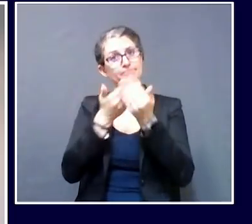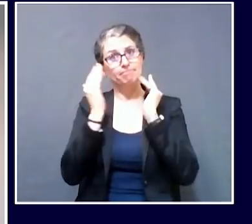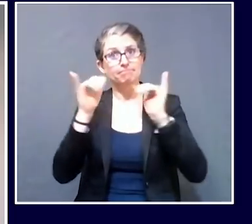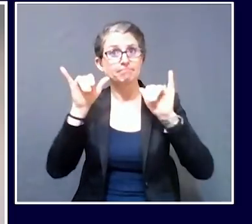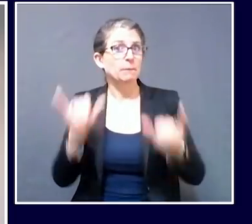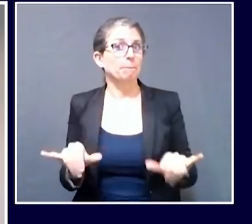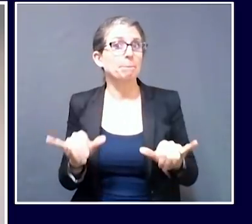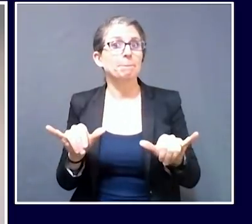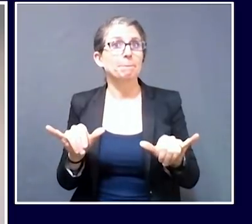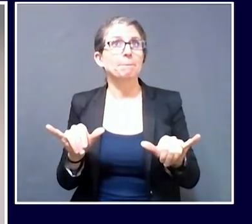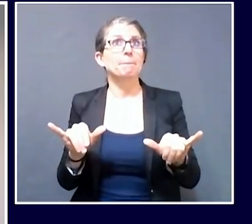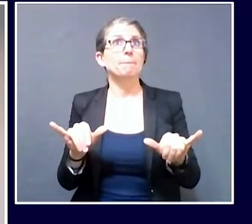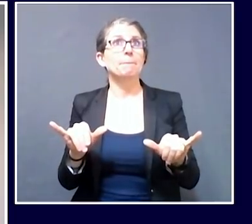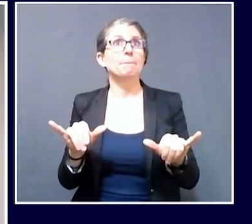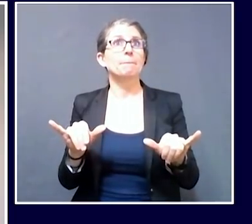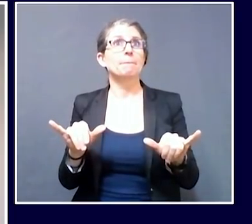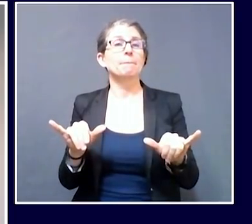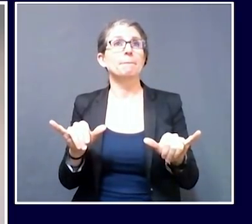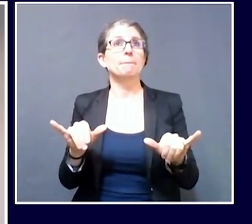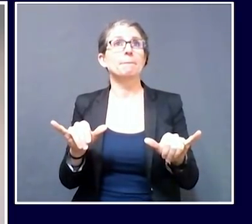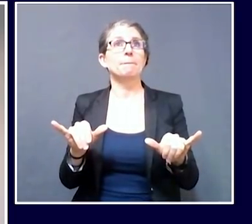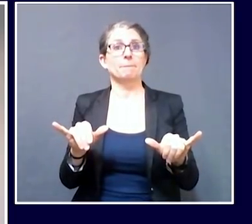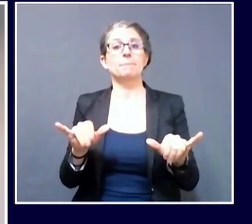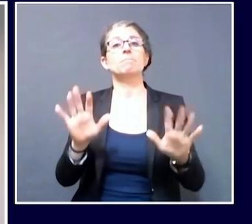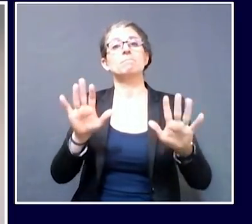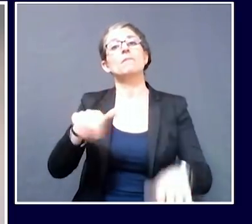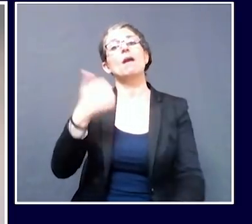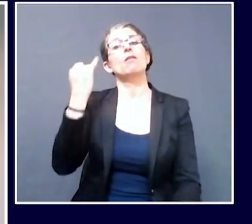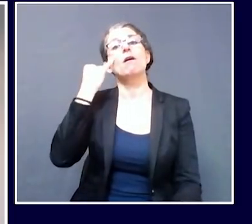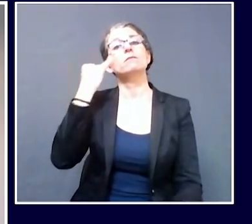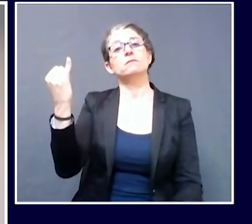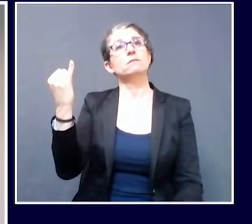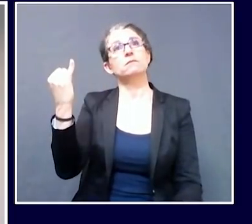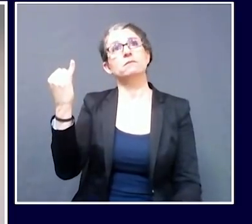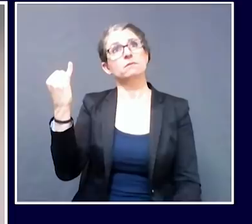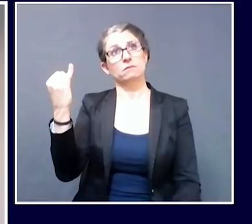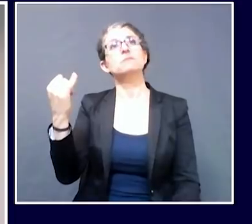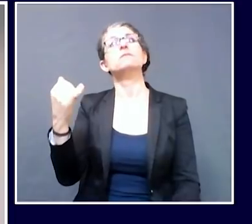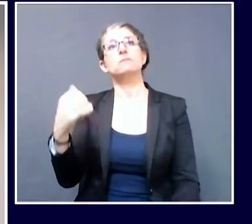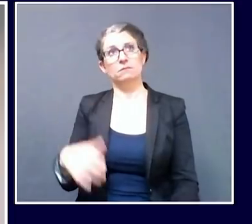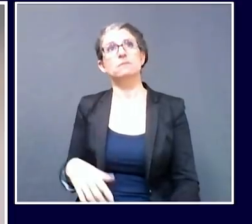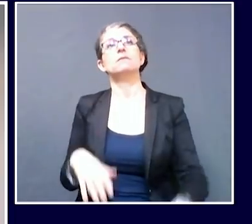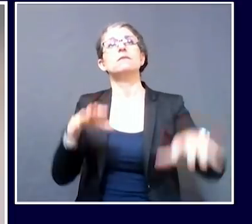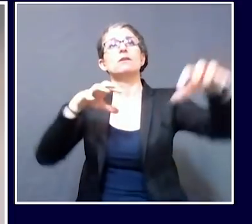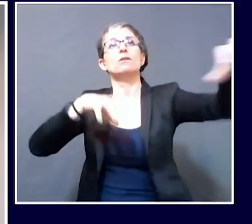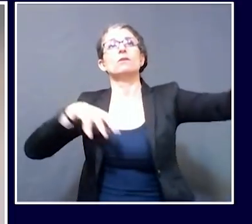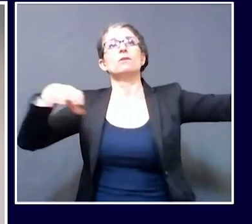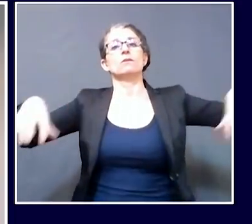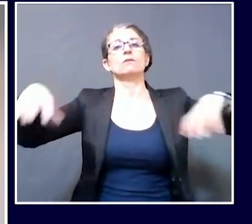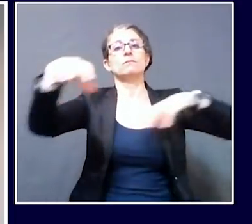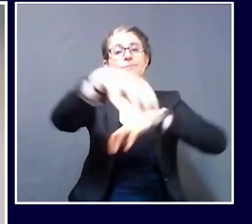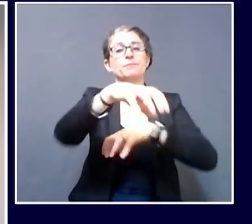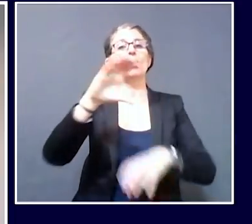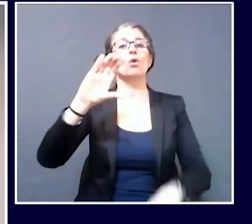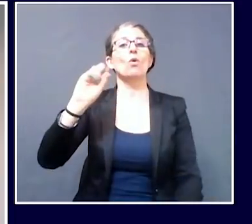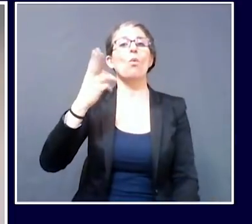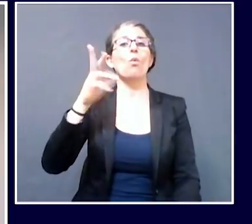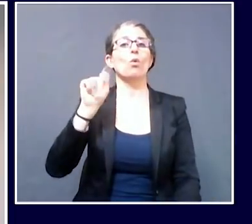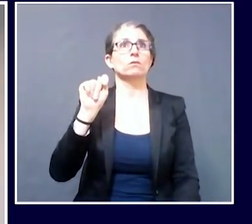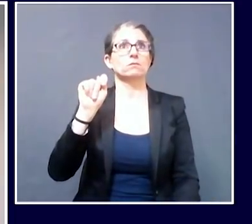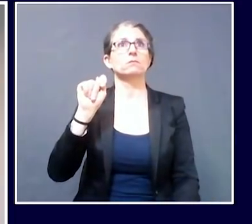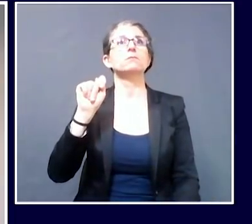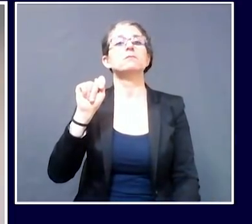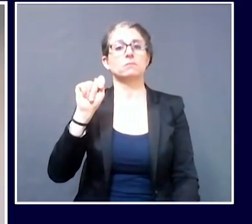is to say trying to have the facility structured so a small number of healthcare workers takes care of the same